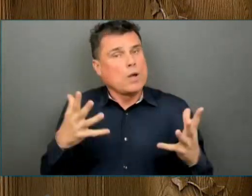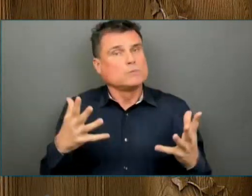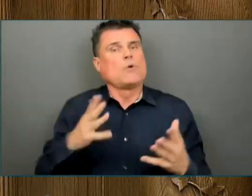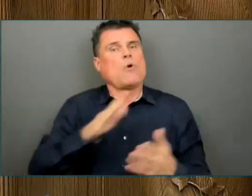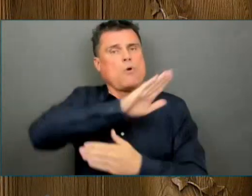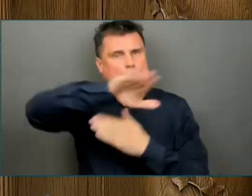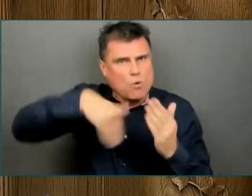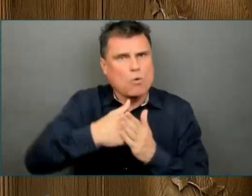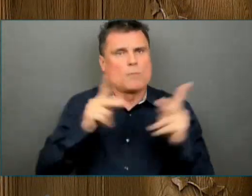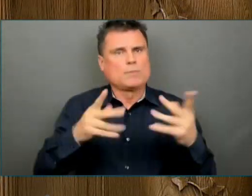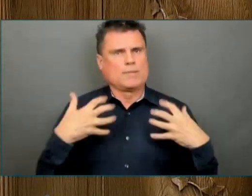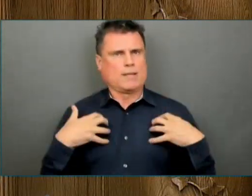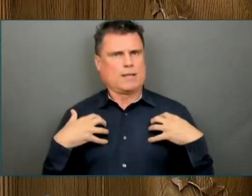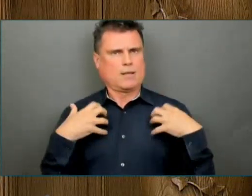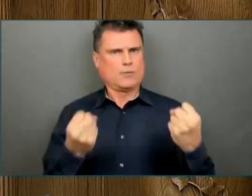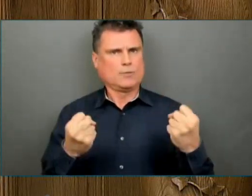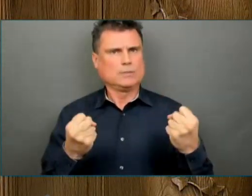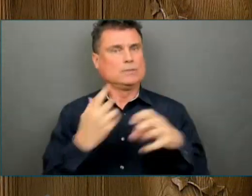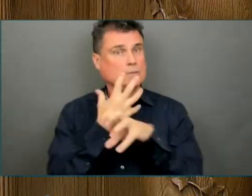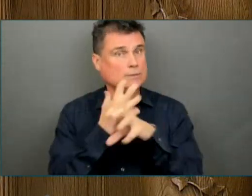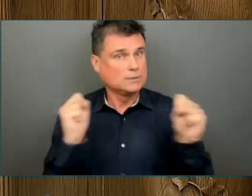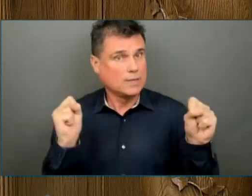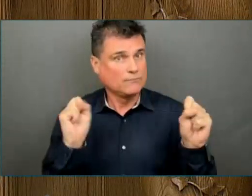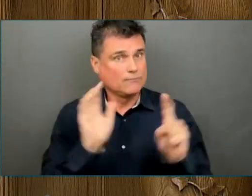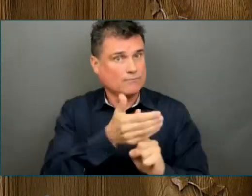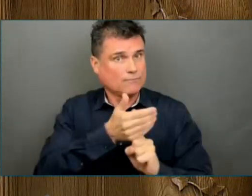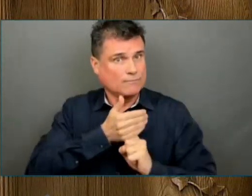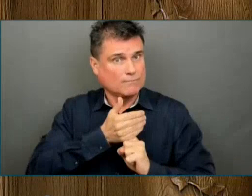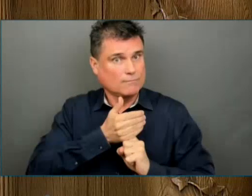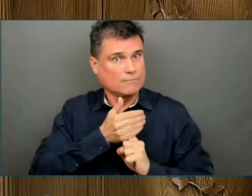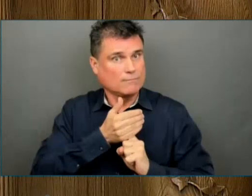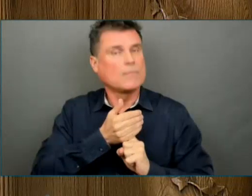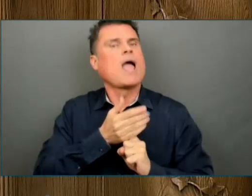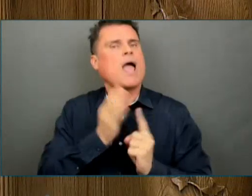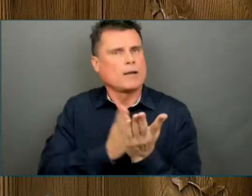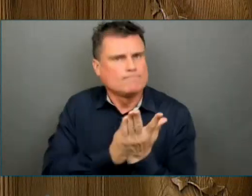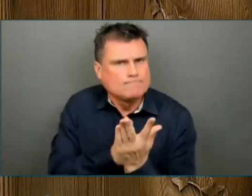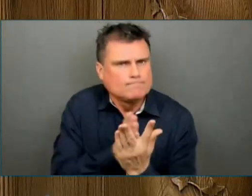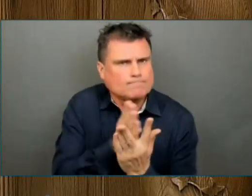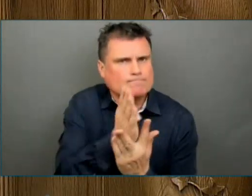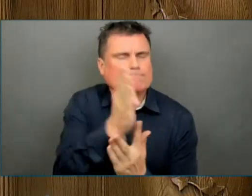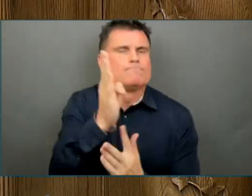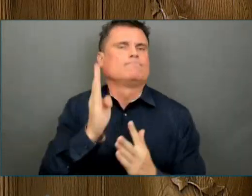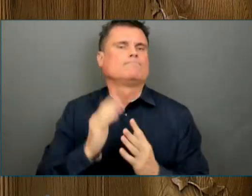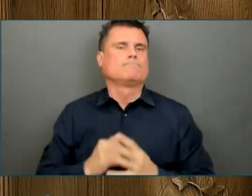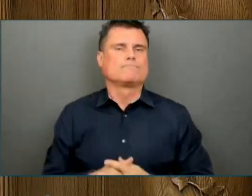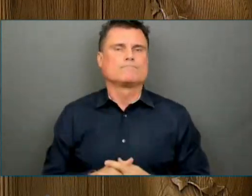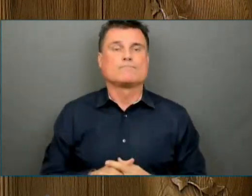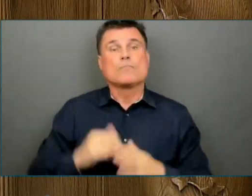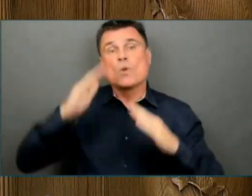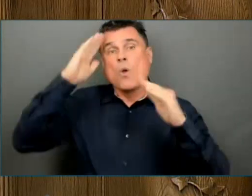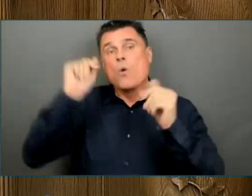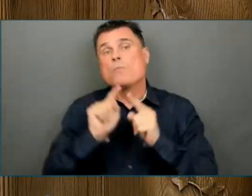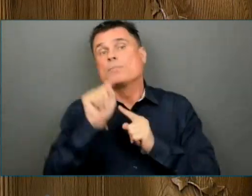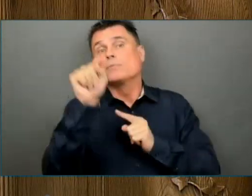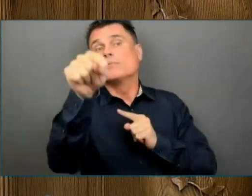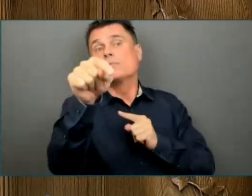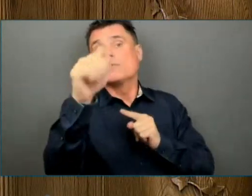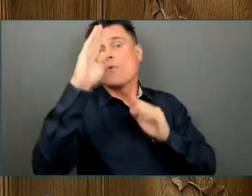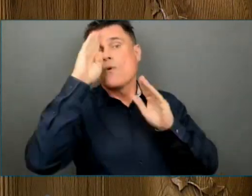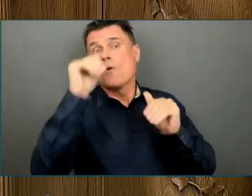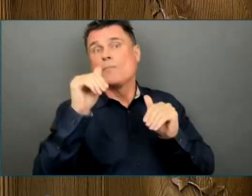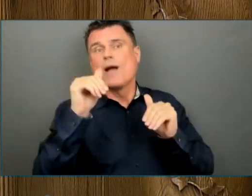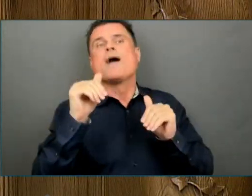essential precondition for economic recovery and a return to normal life, and it will remain your government's top